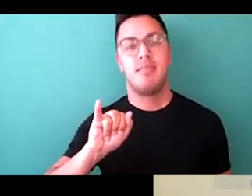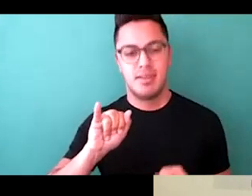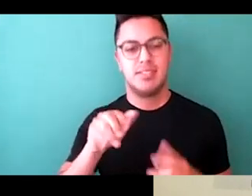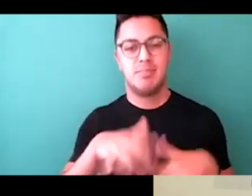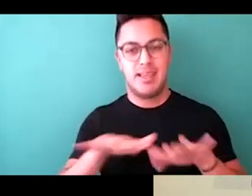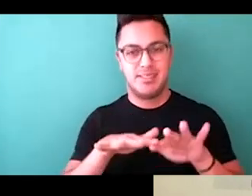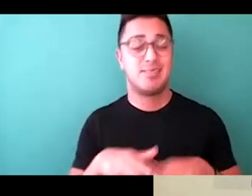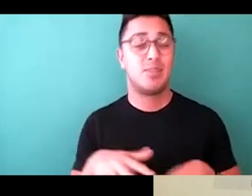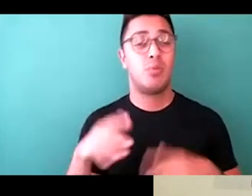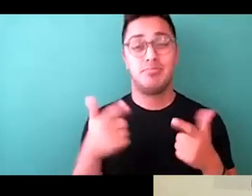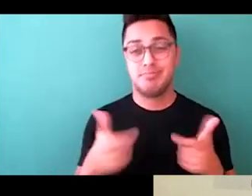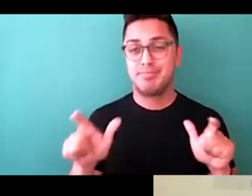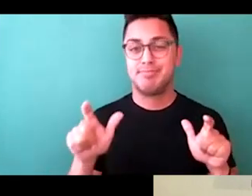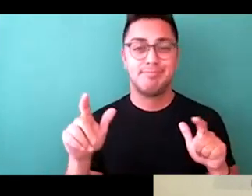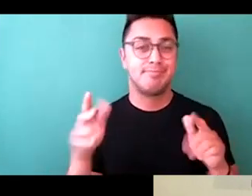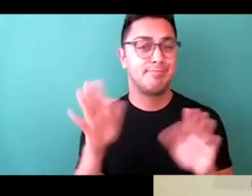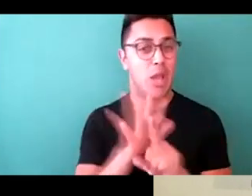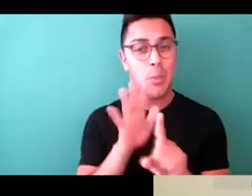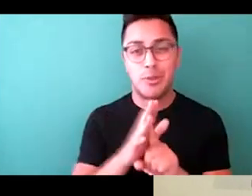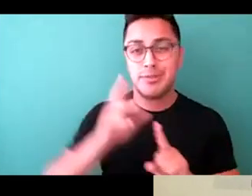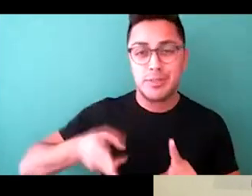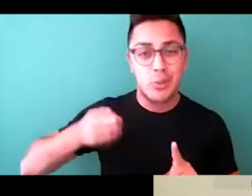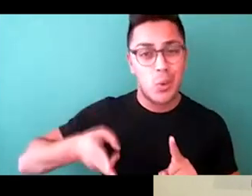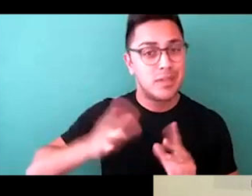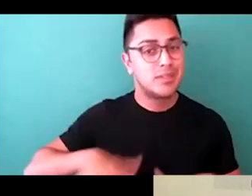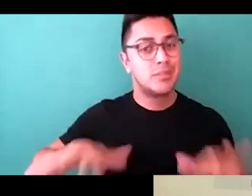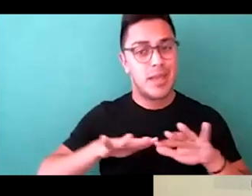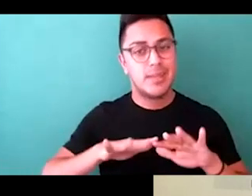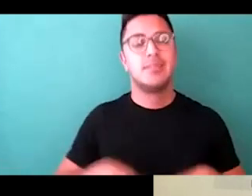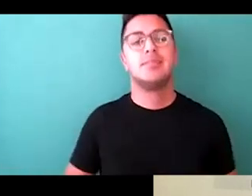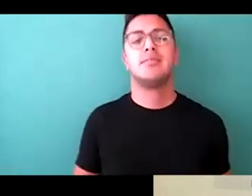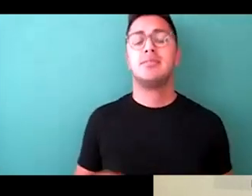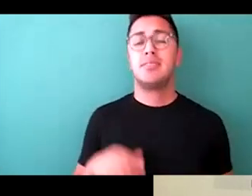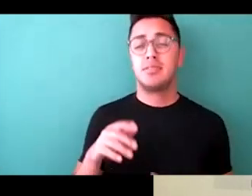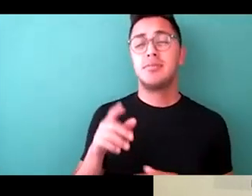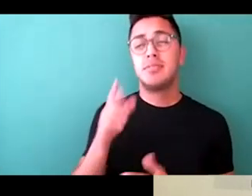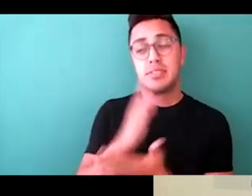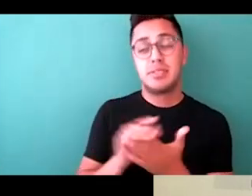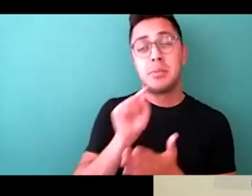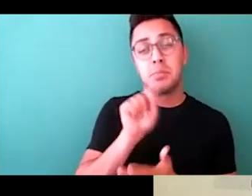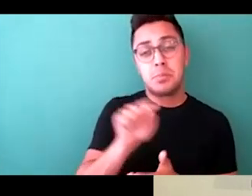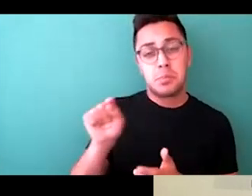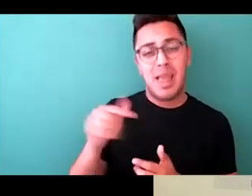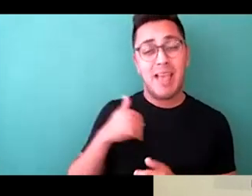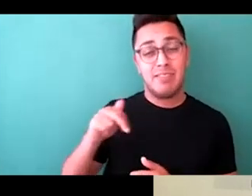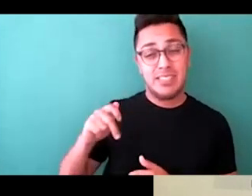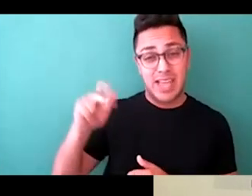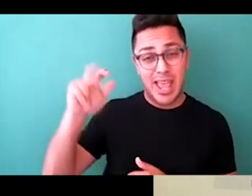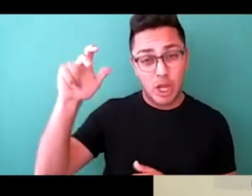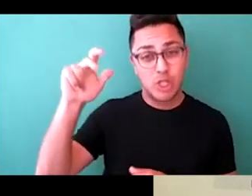for example, there were stairs in some of the locations internally